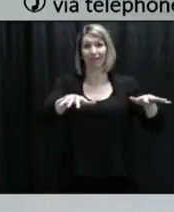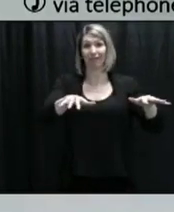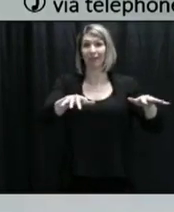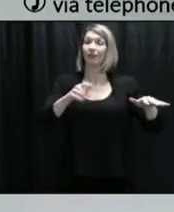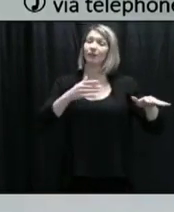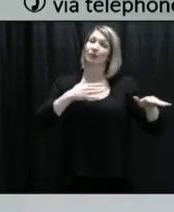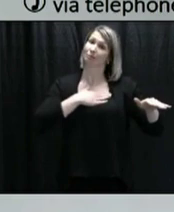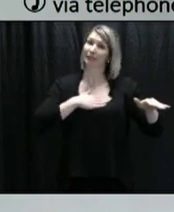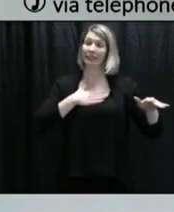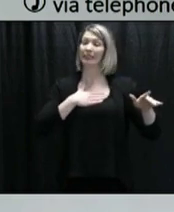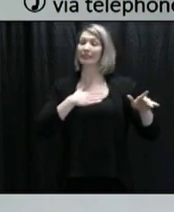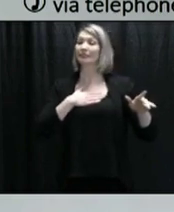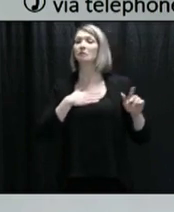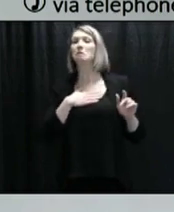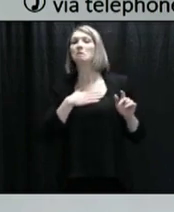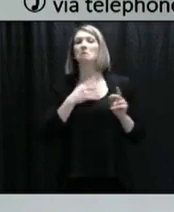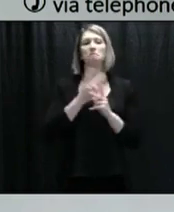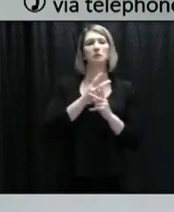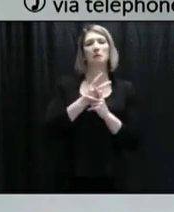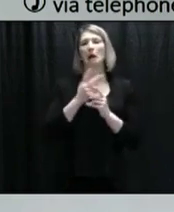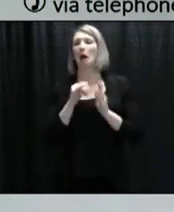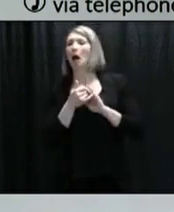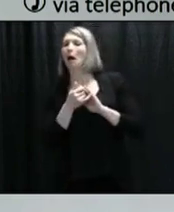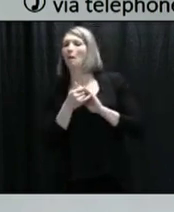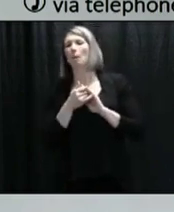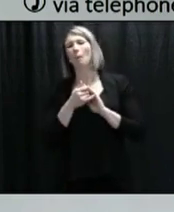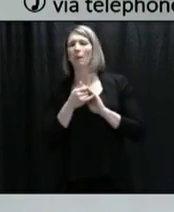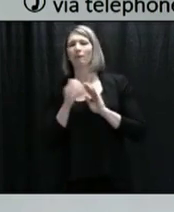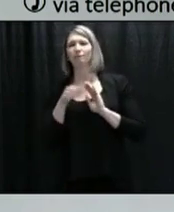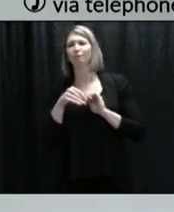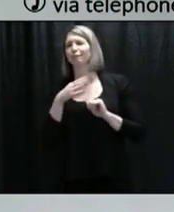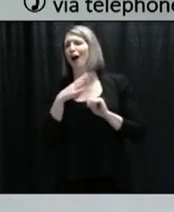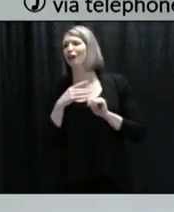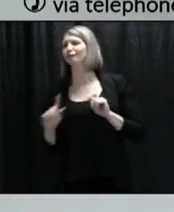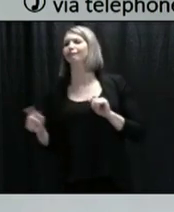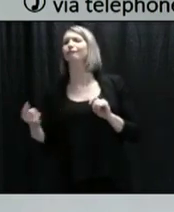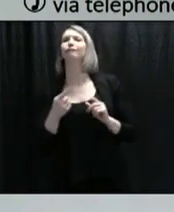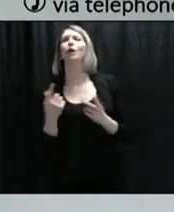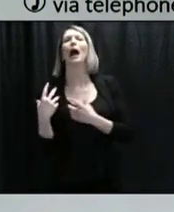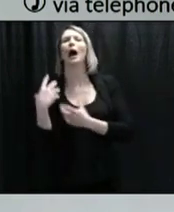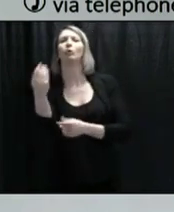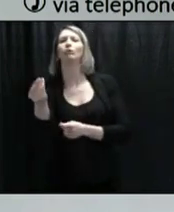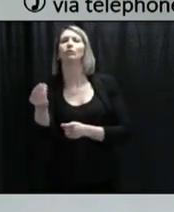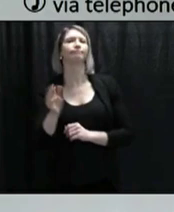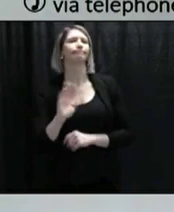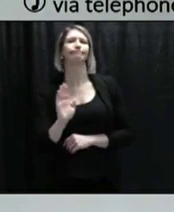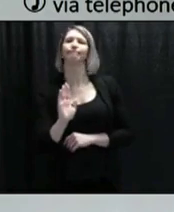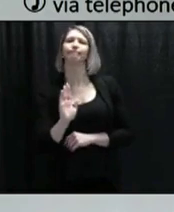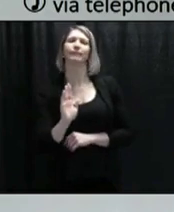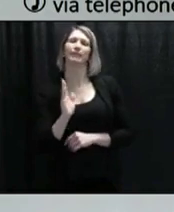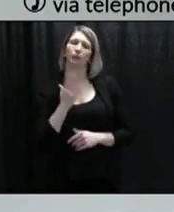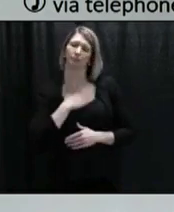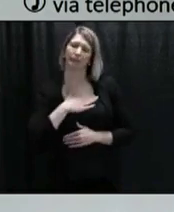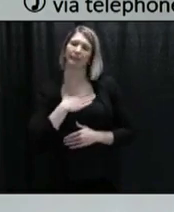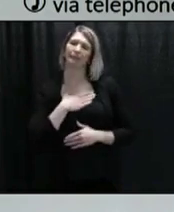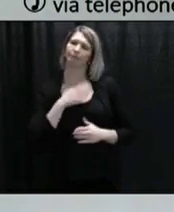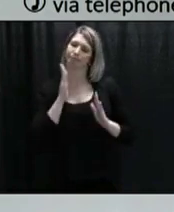at this slight dip as any kind of an indication that we can slack back on these measures.